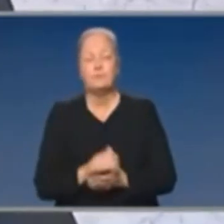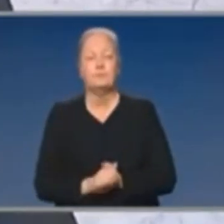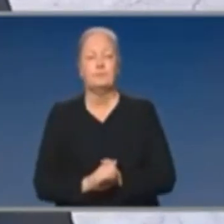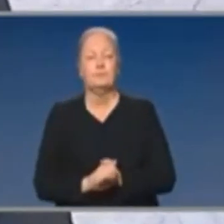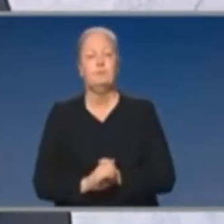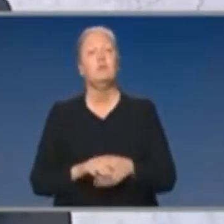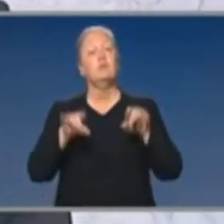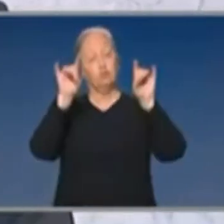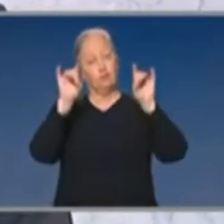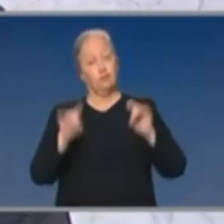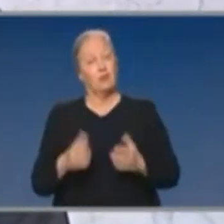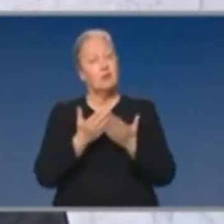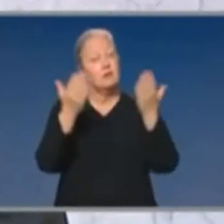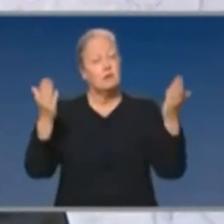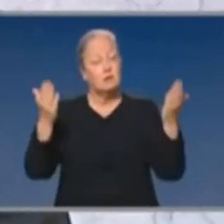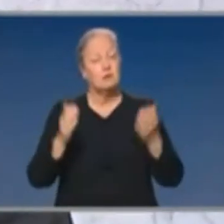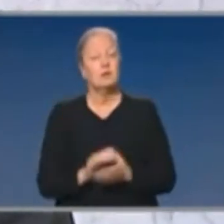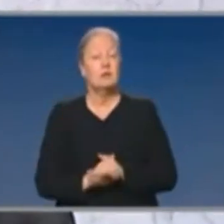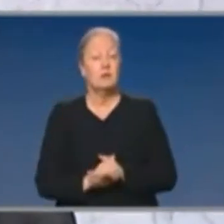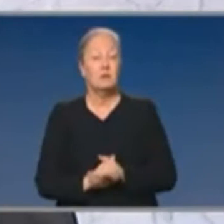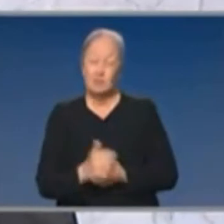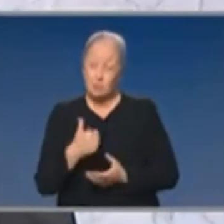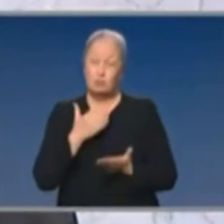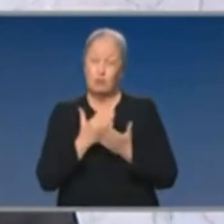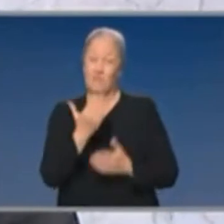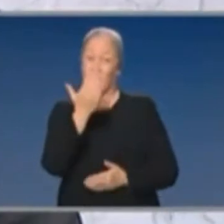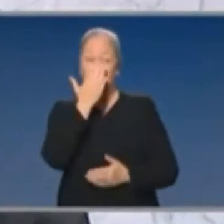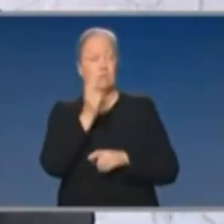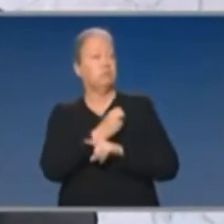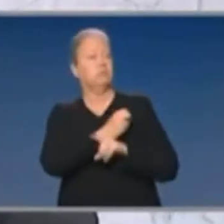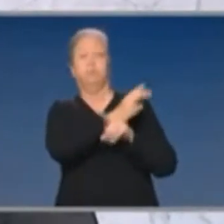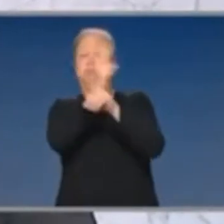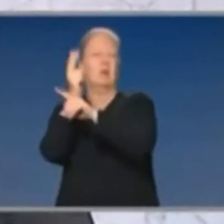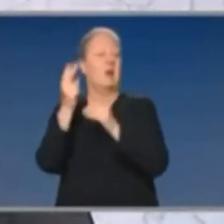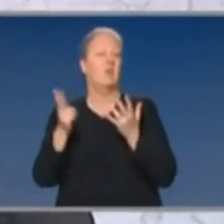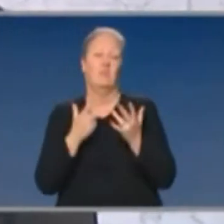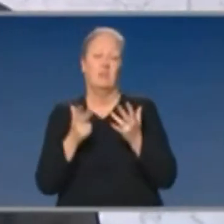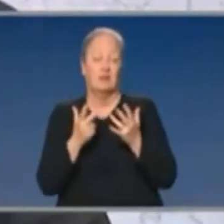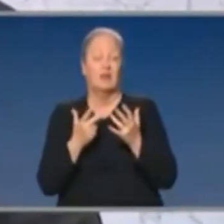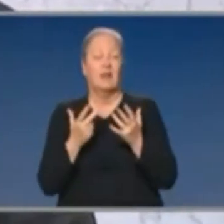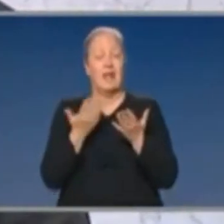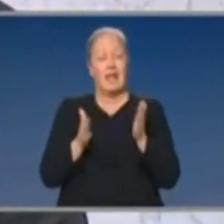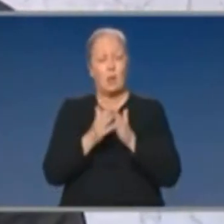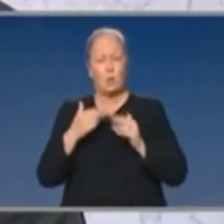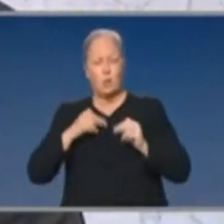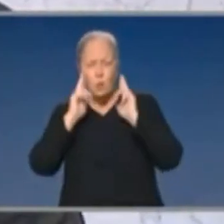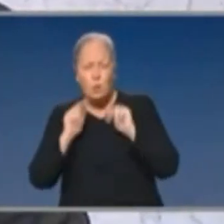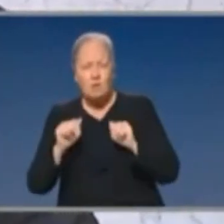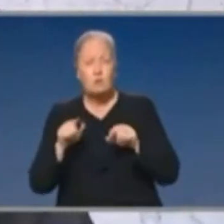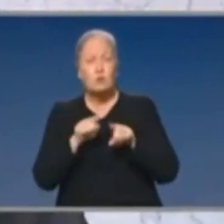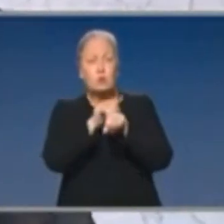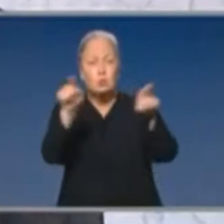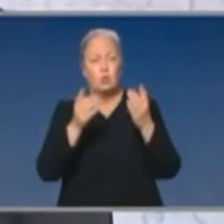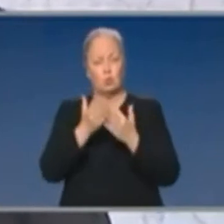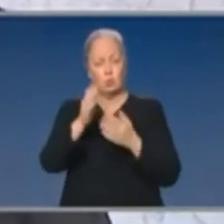Australia is in the leading pack of countries in the world today for how we are protecting Australians' health